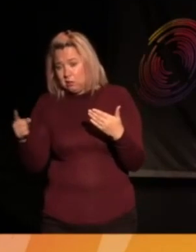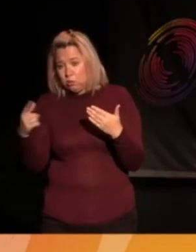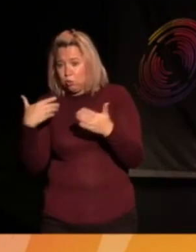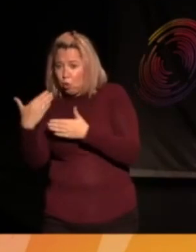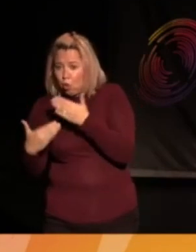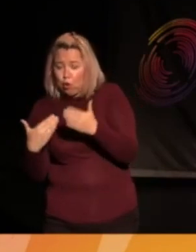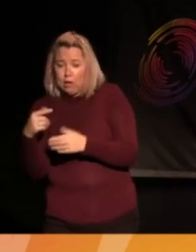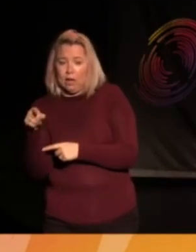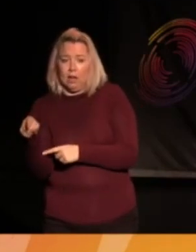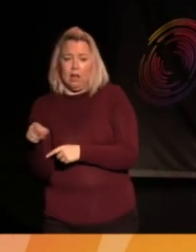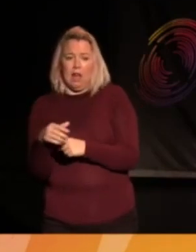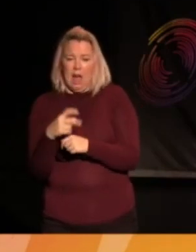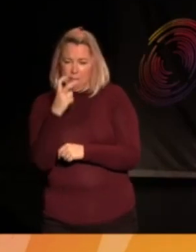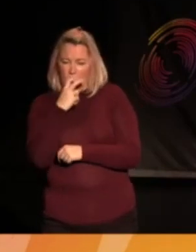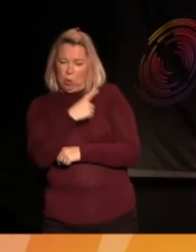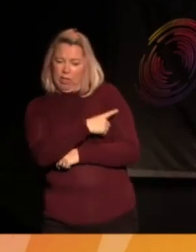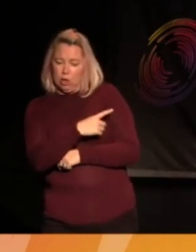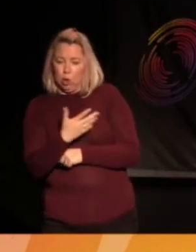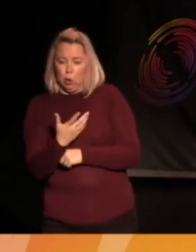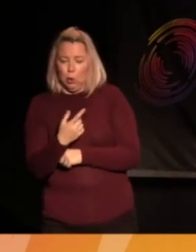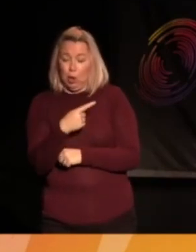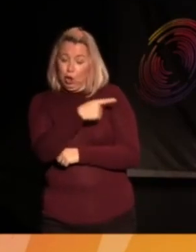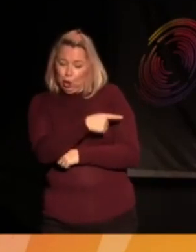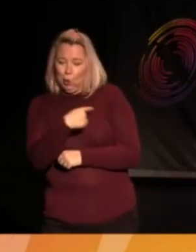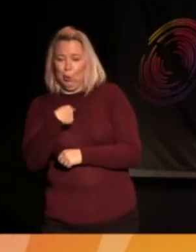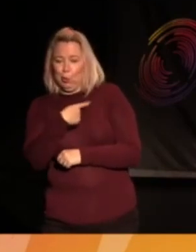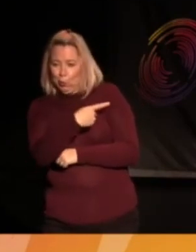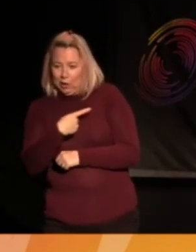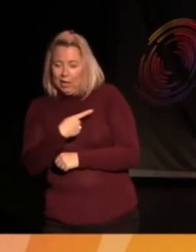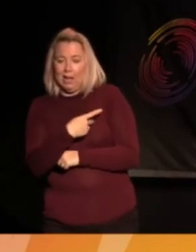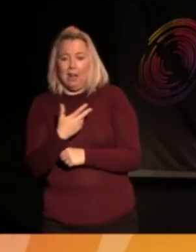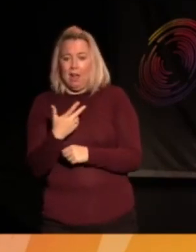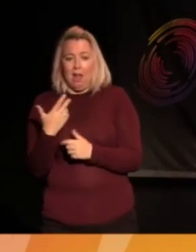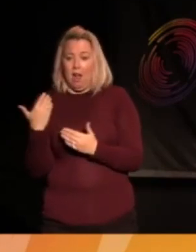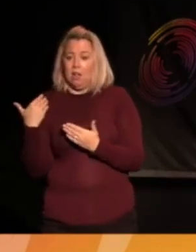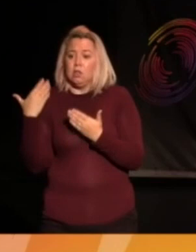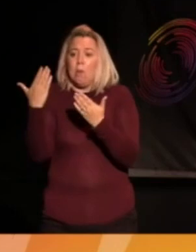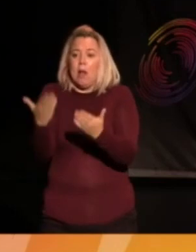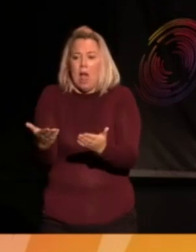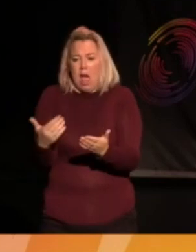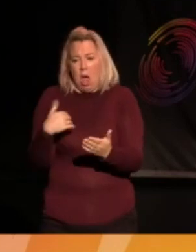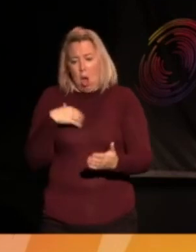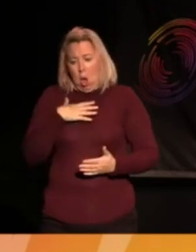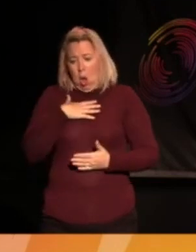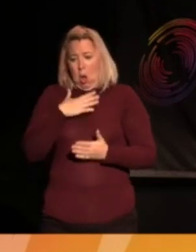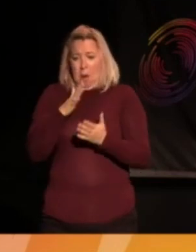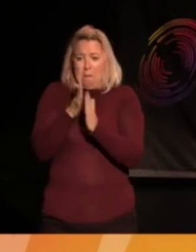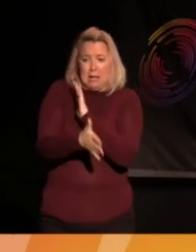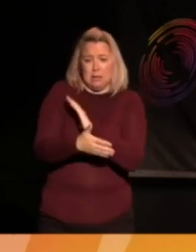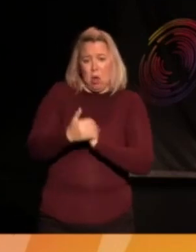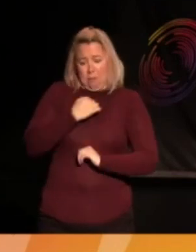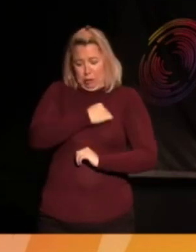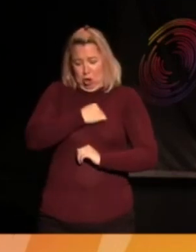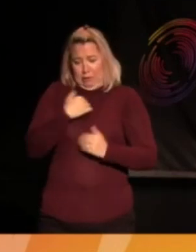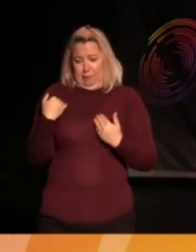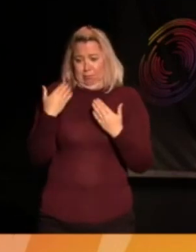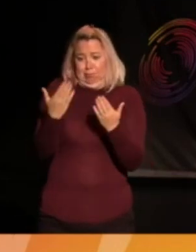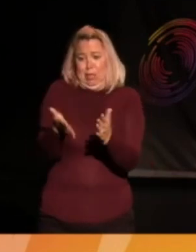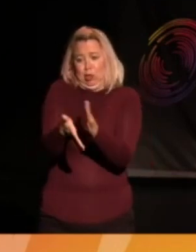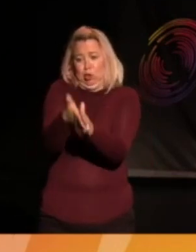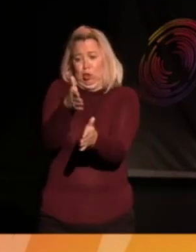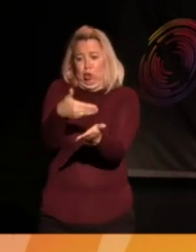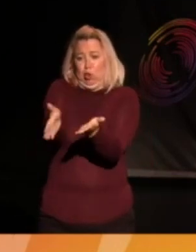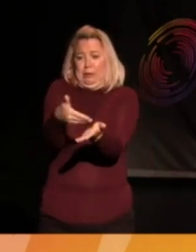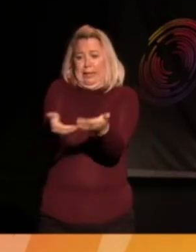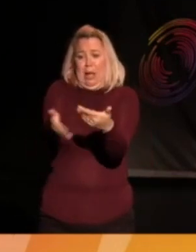I'm a bit older than you, so you, we can't hand it on to someone else and say, oh, we messed this all up. Now you sort it all out. I mean,